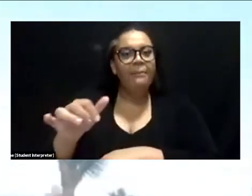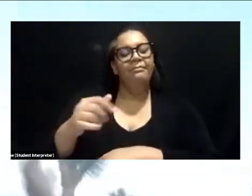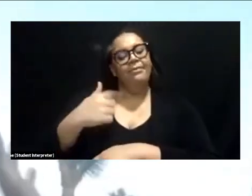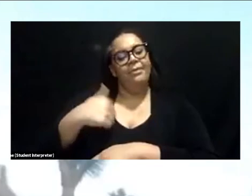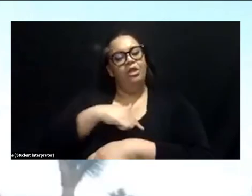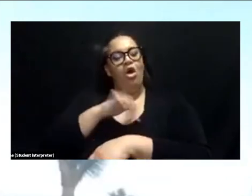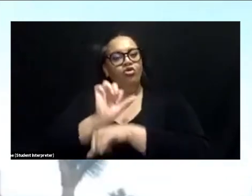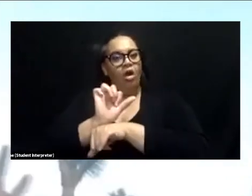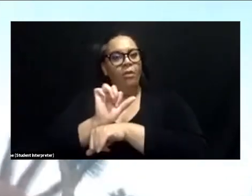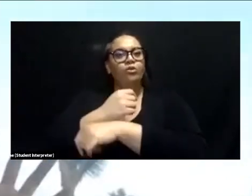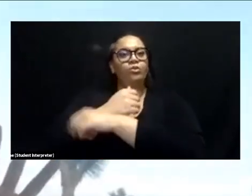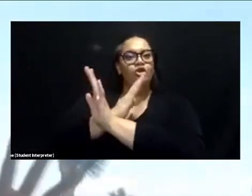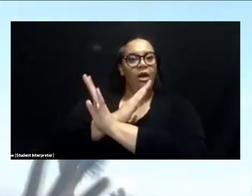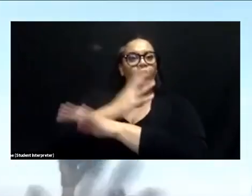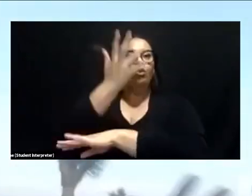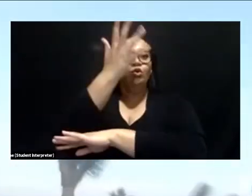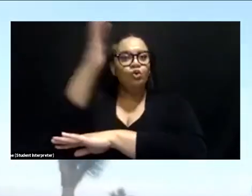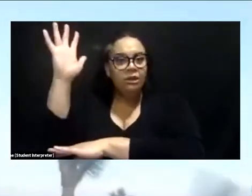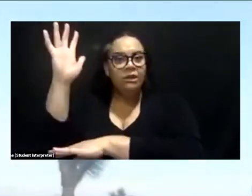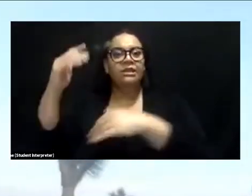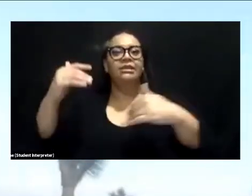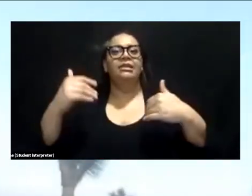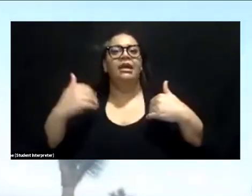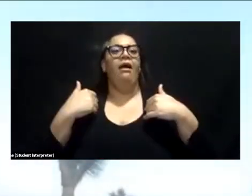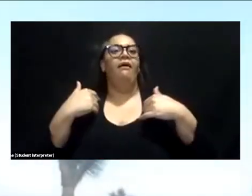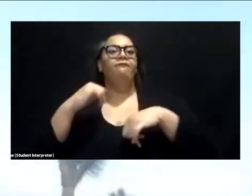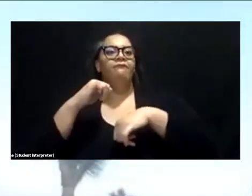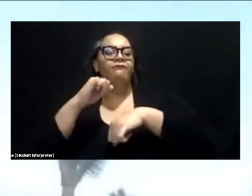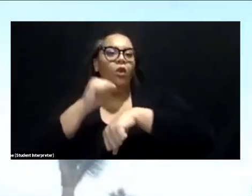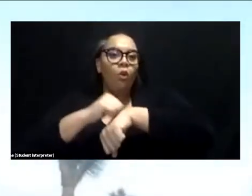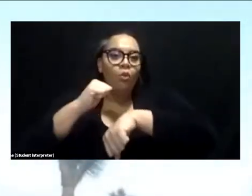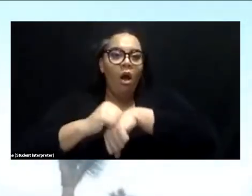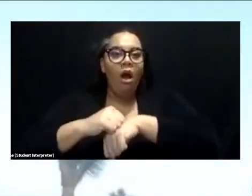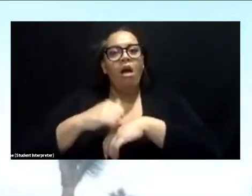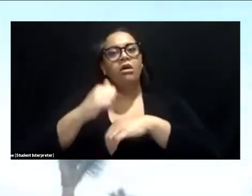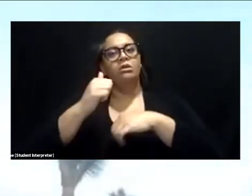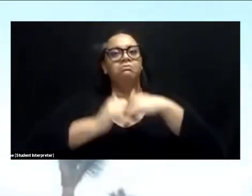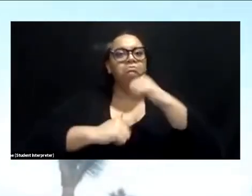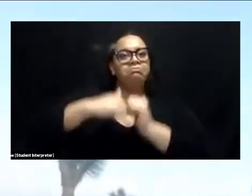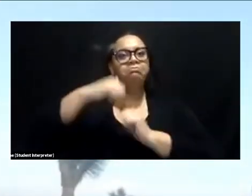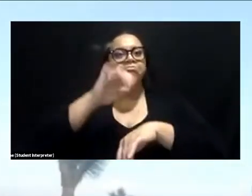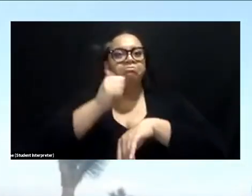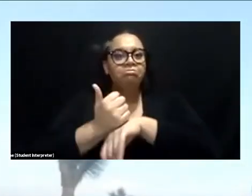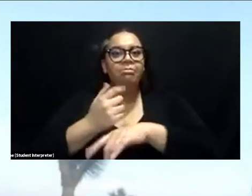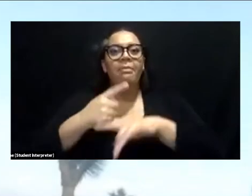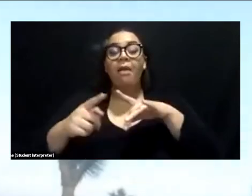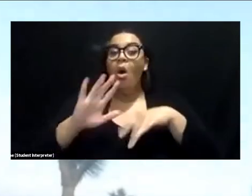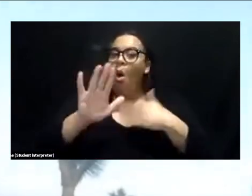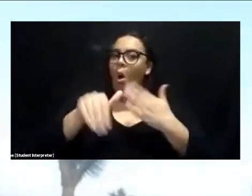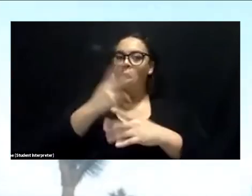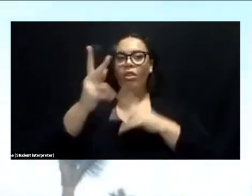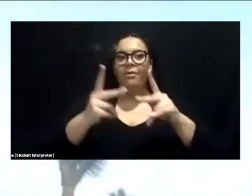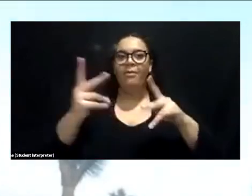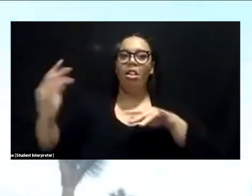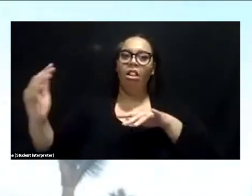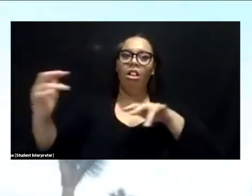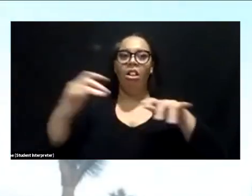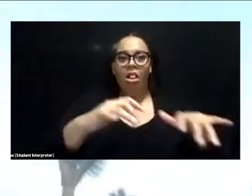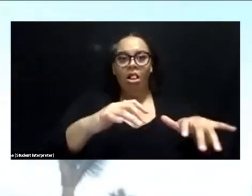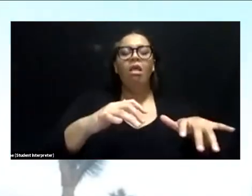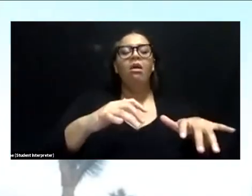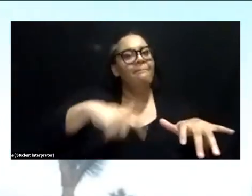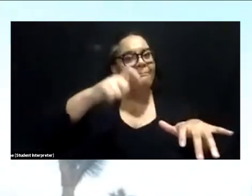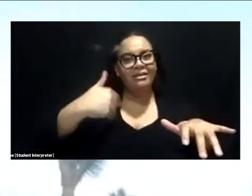trees and have all the rock formations so people can come, but all the people that want to come have to have a place to park. So then are we,